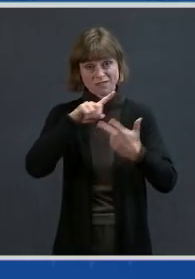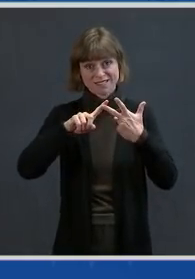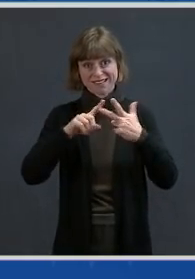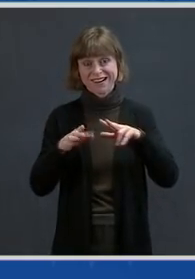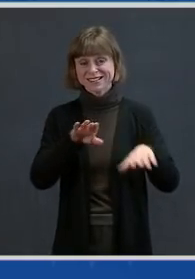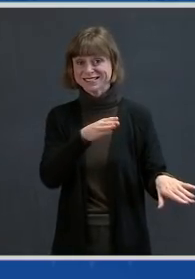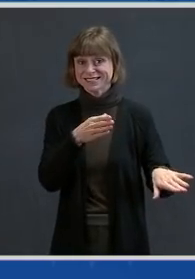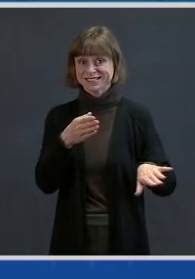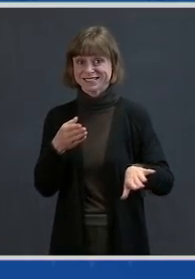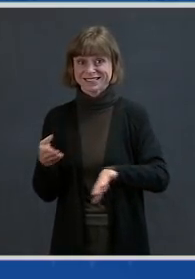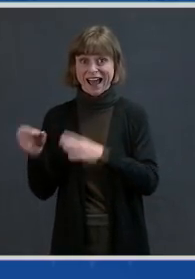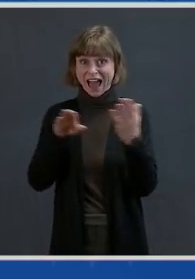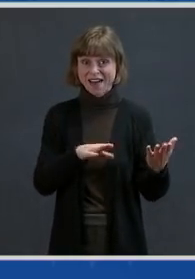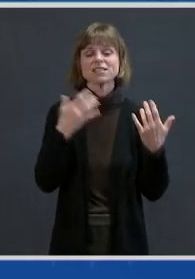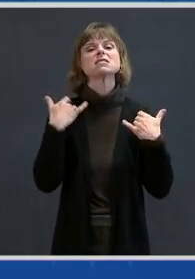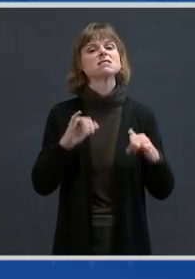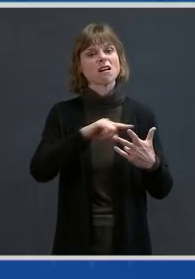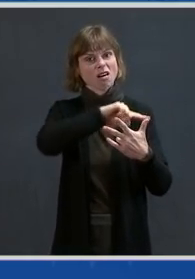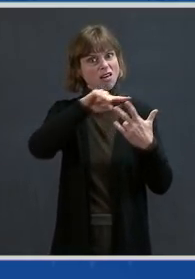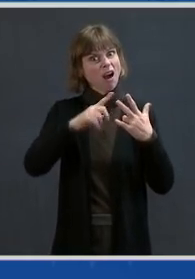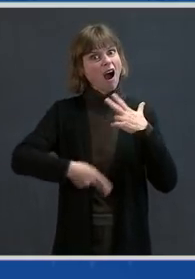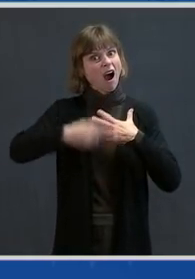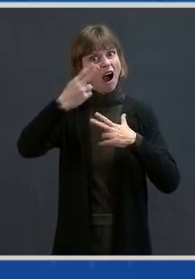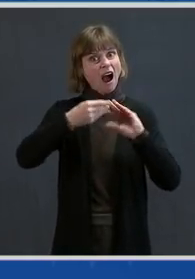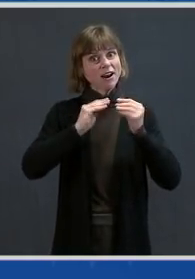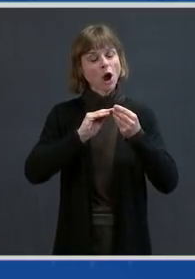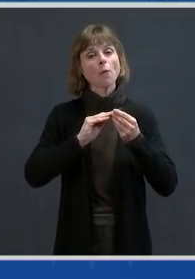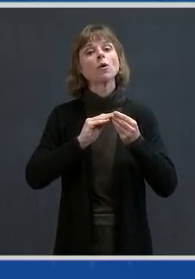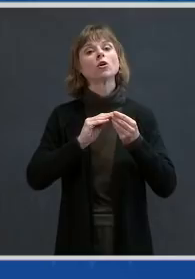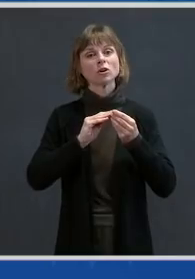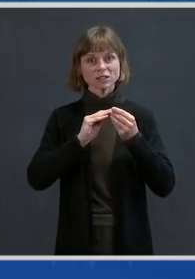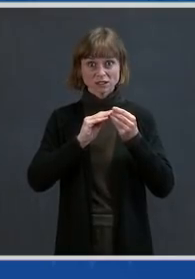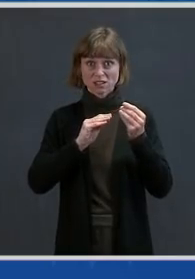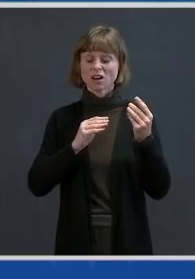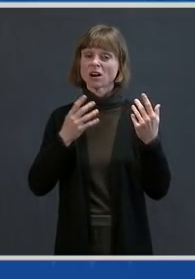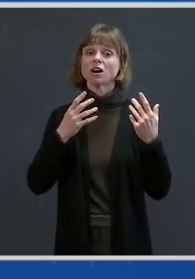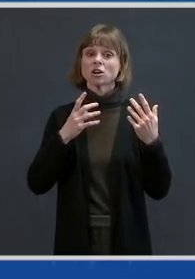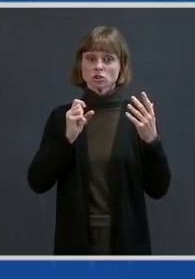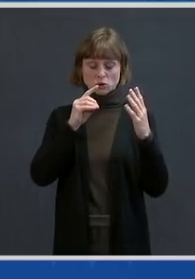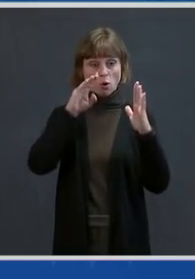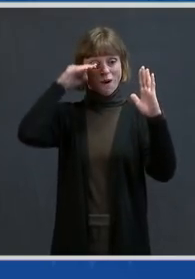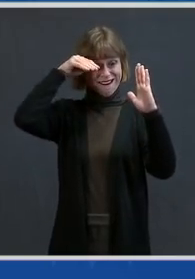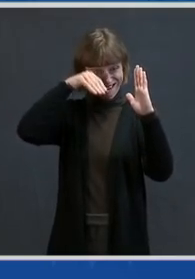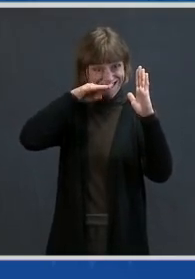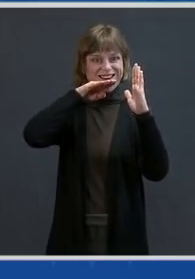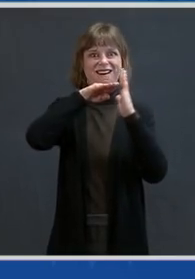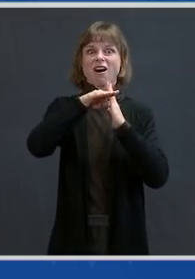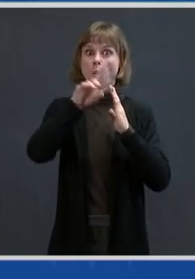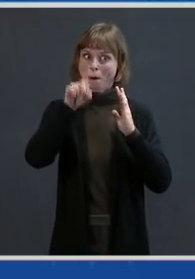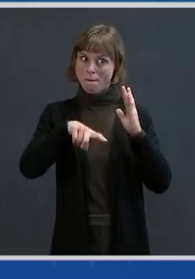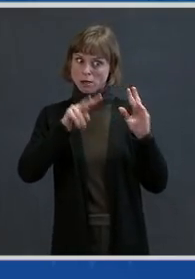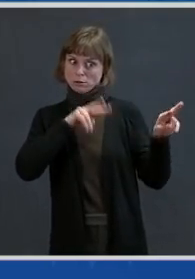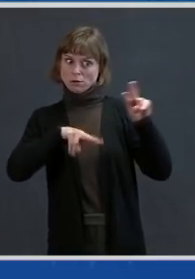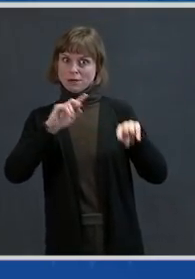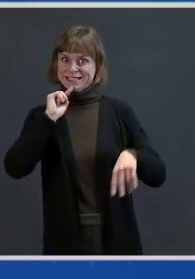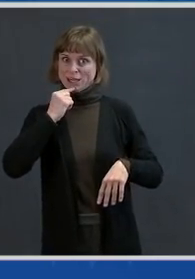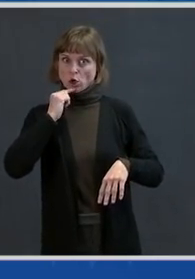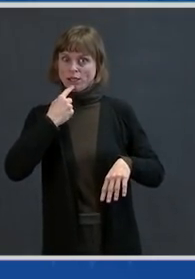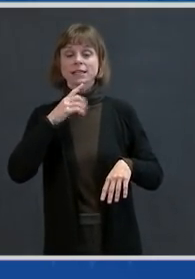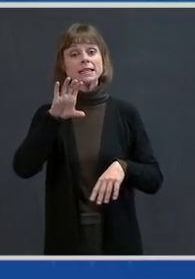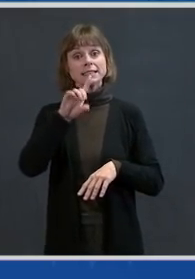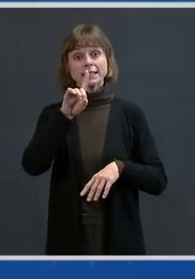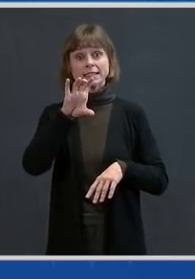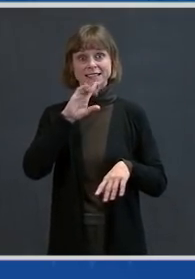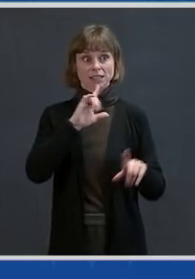high, and the recent shift in the pandemic must be taken extremely seriously. CDC has been sounding the alarm about the